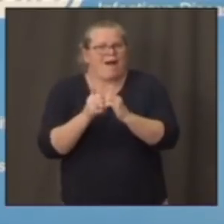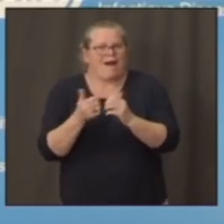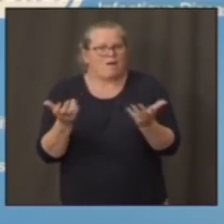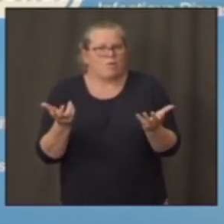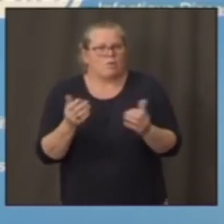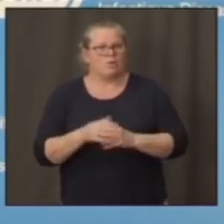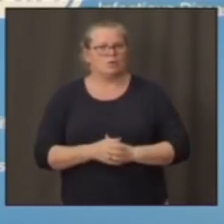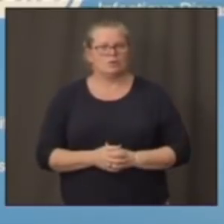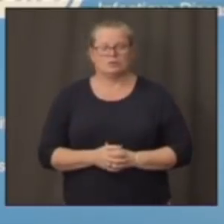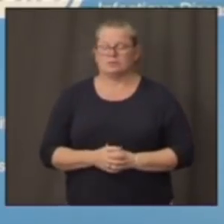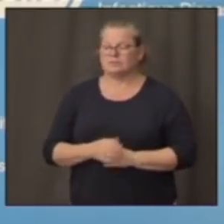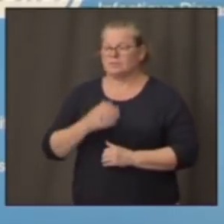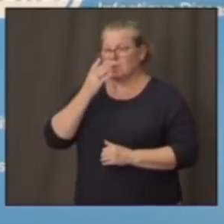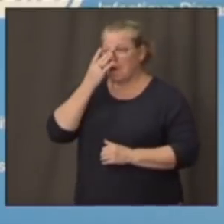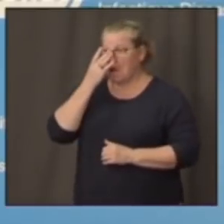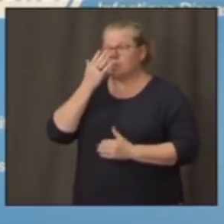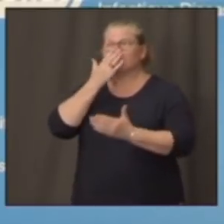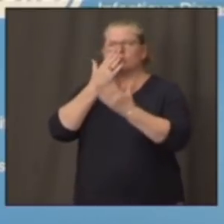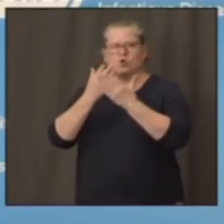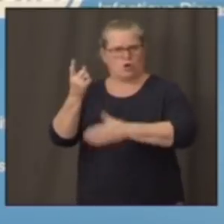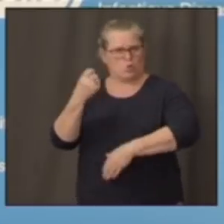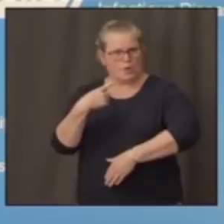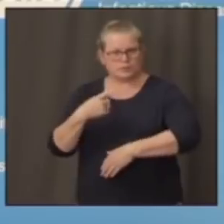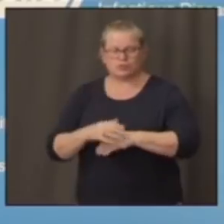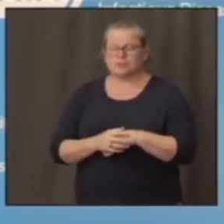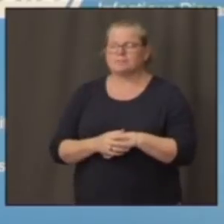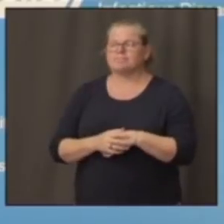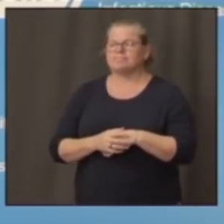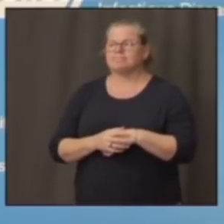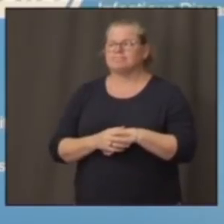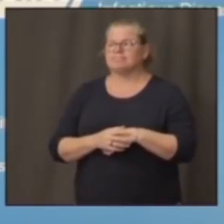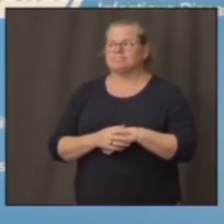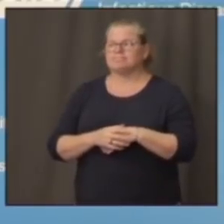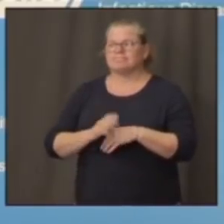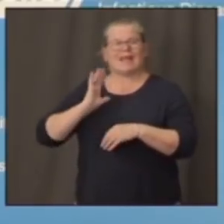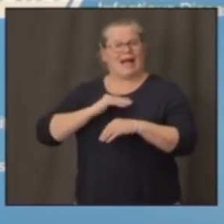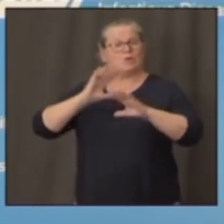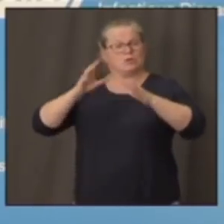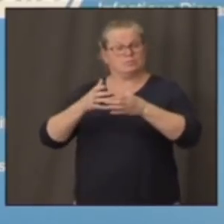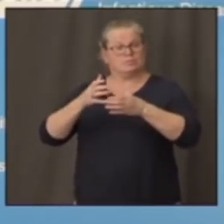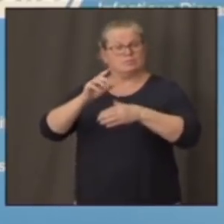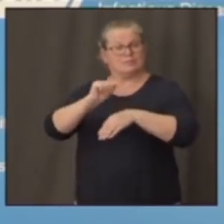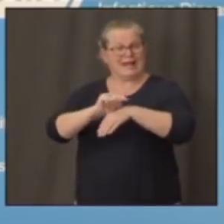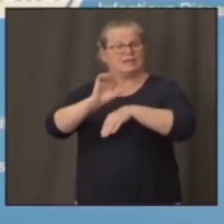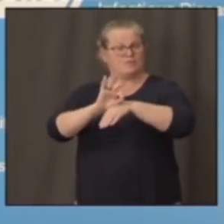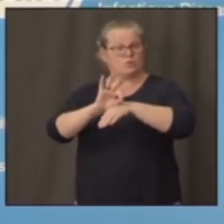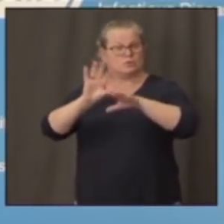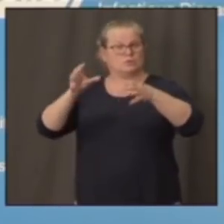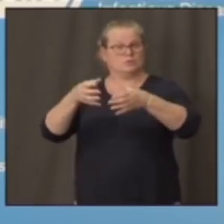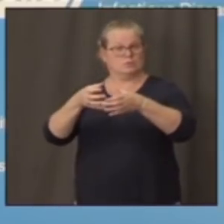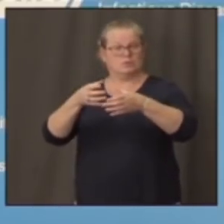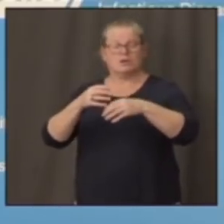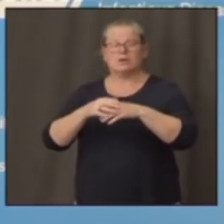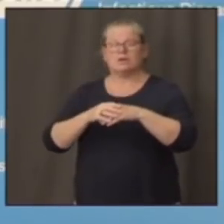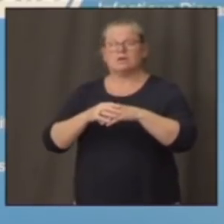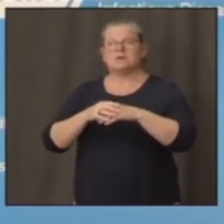and I know you'll always find exceptions, but for the most part, people have enough PPE to be able to